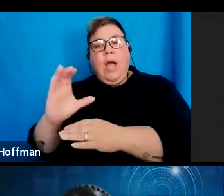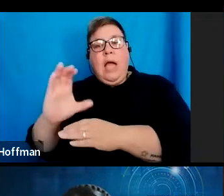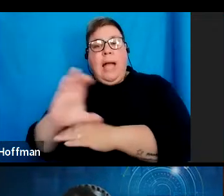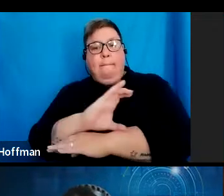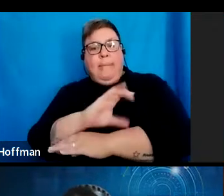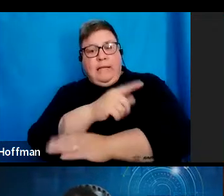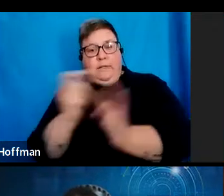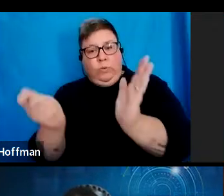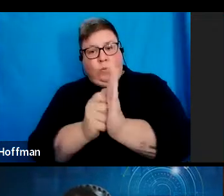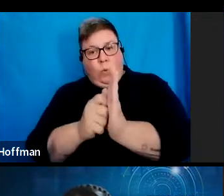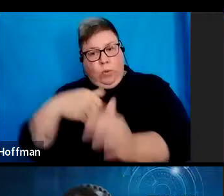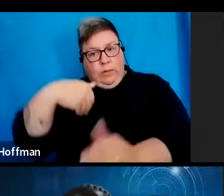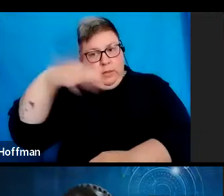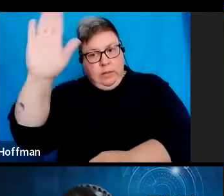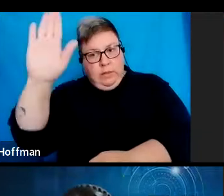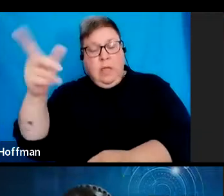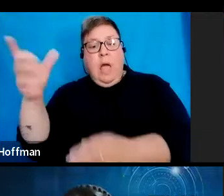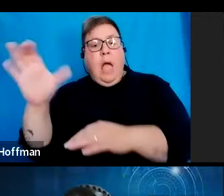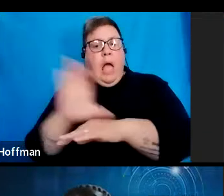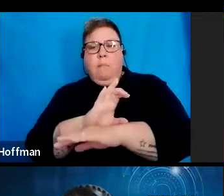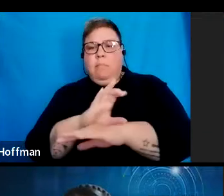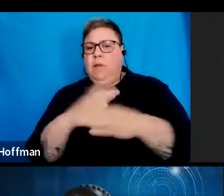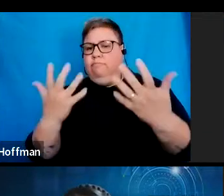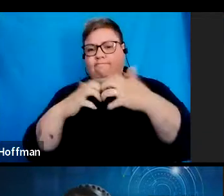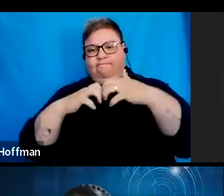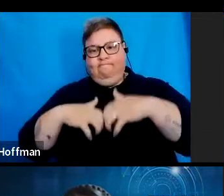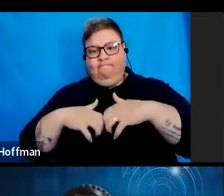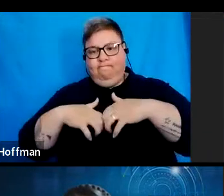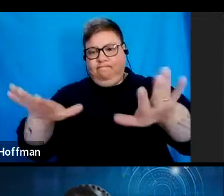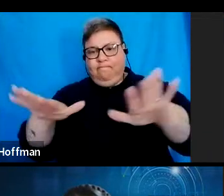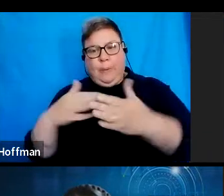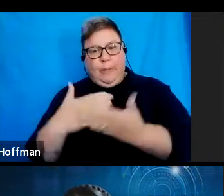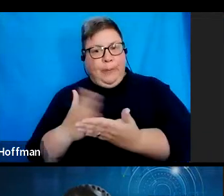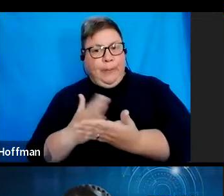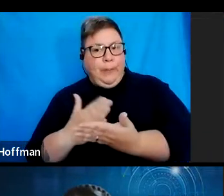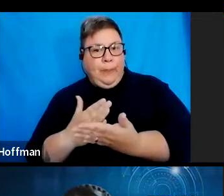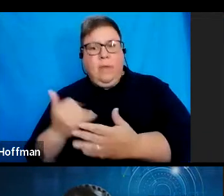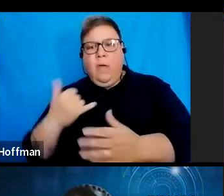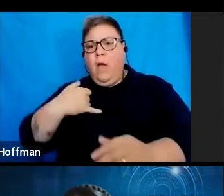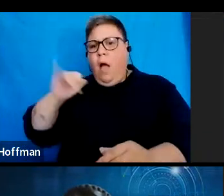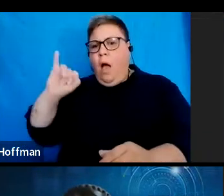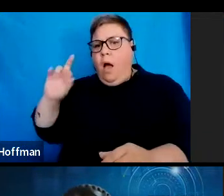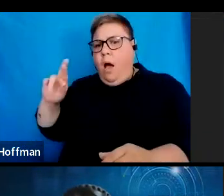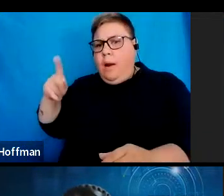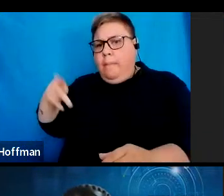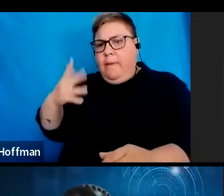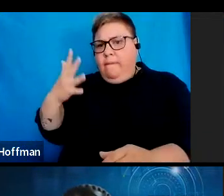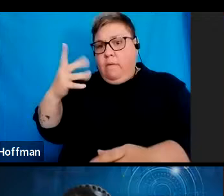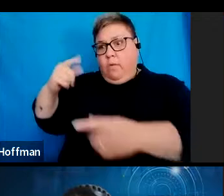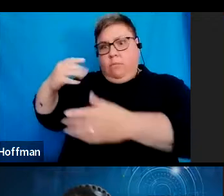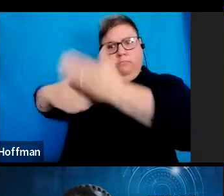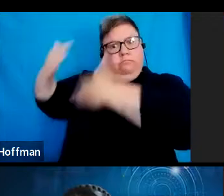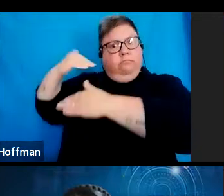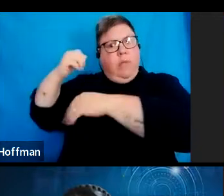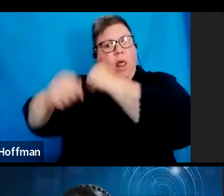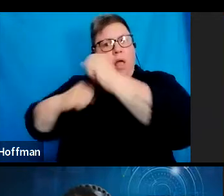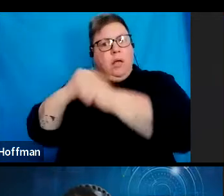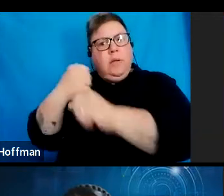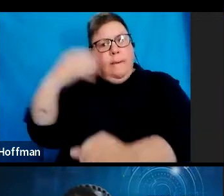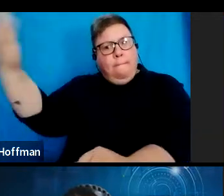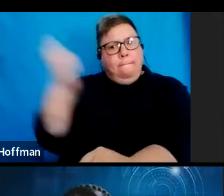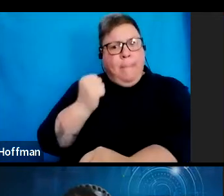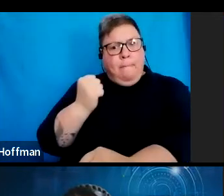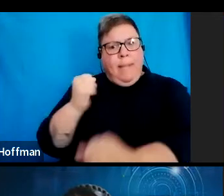so the company no longer exists. How do I get hold of the IRP5 for the tax directive? Lindsay,